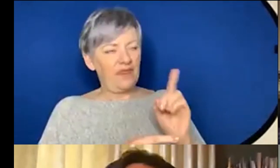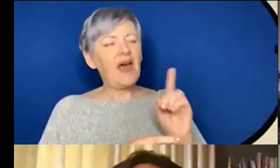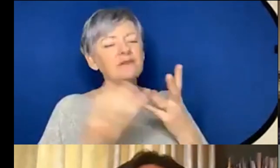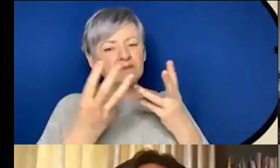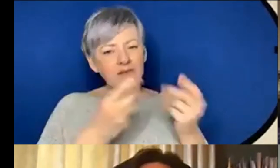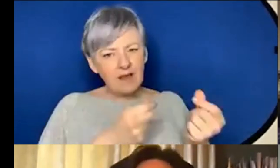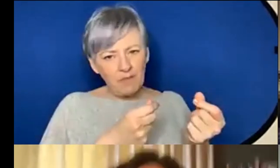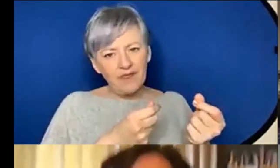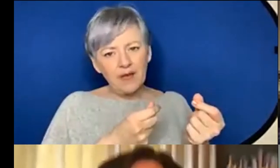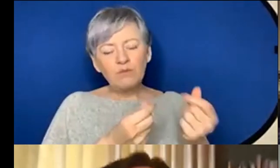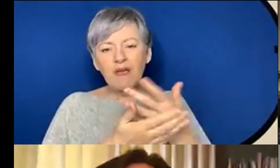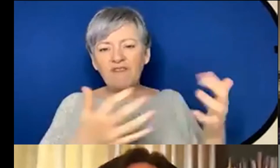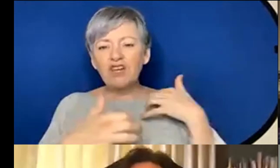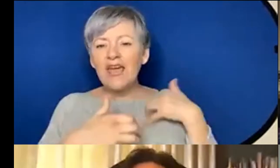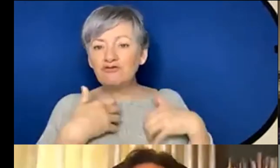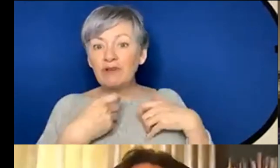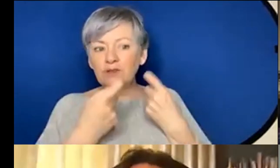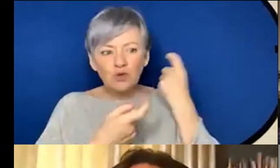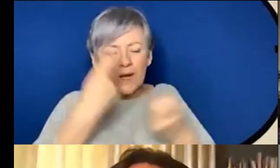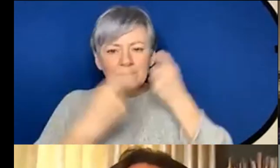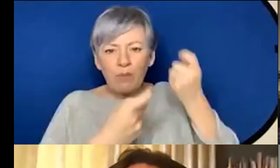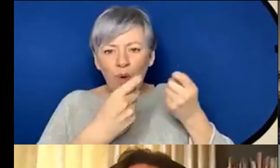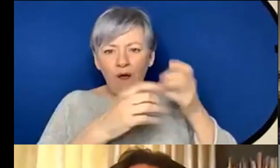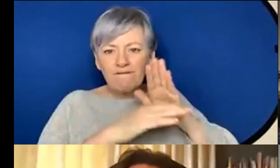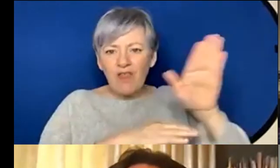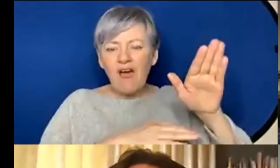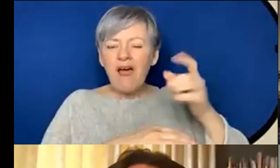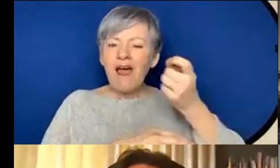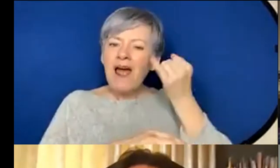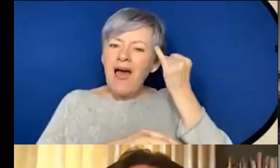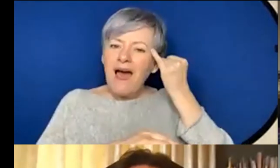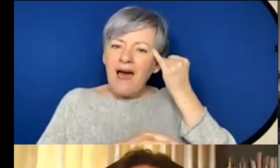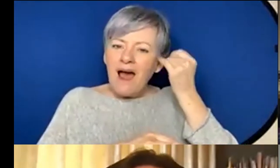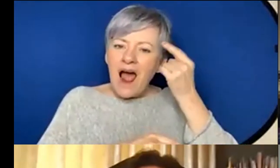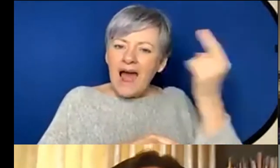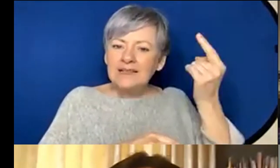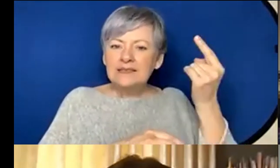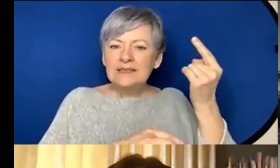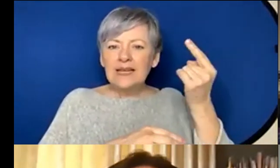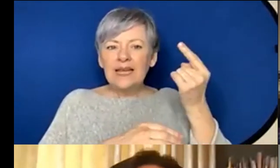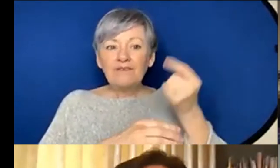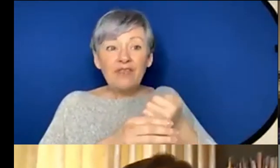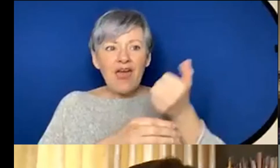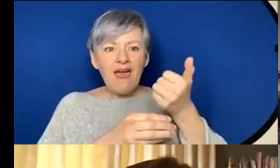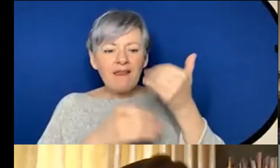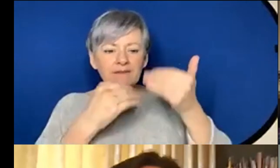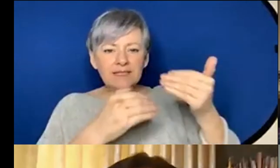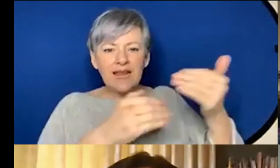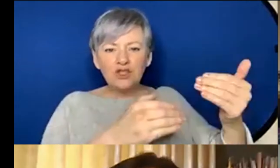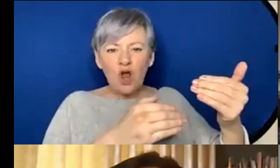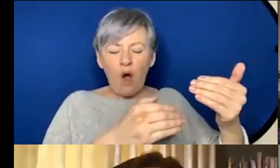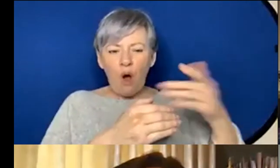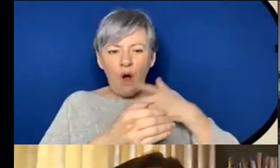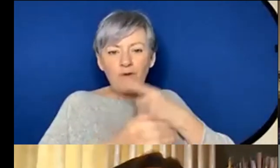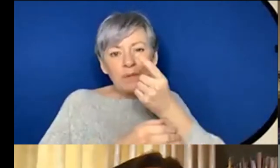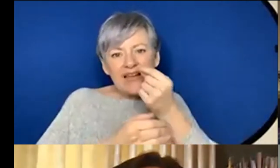would be very interesting to explore further as well the idea of uh in early stages of potential collaboration